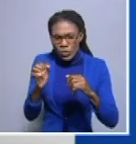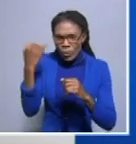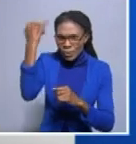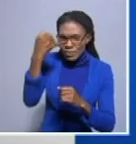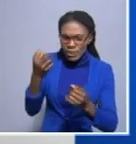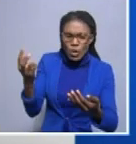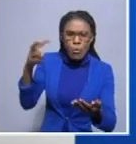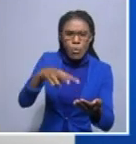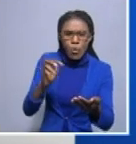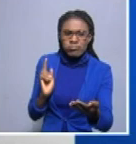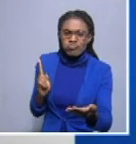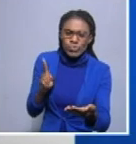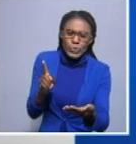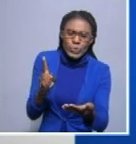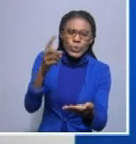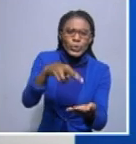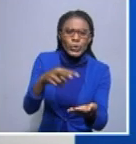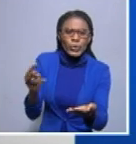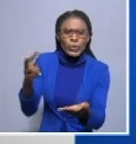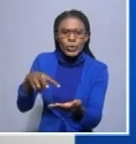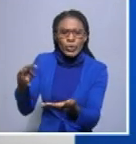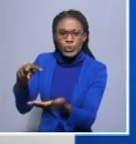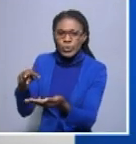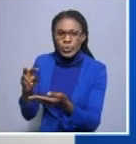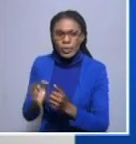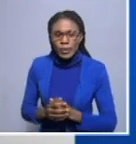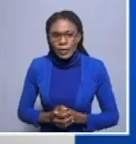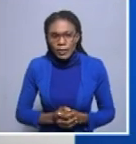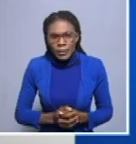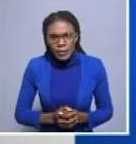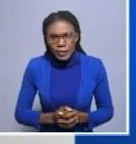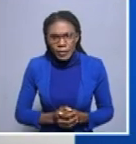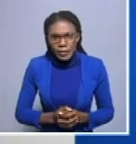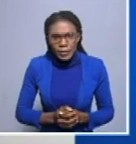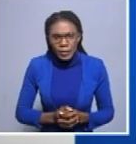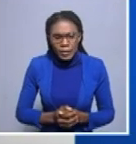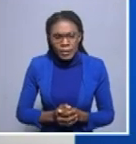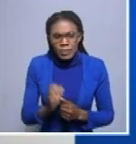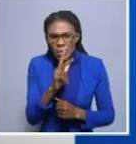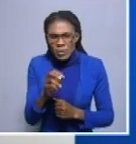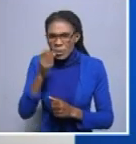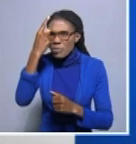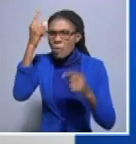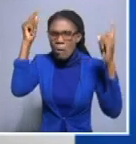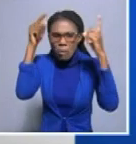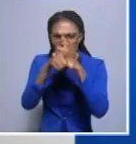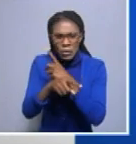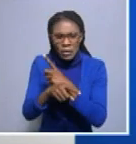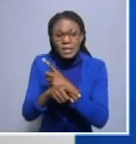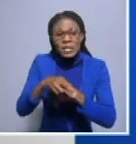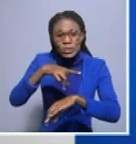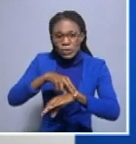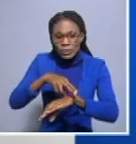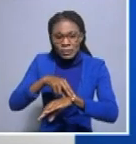the chief mourner, represented by the vice president. And that led to the misunderstanding. But Dr. Chiriange